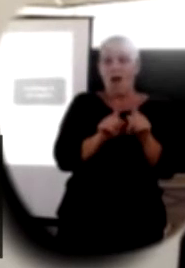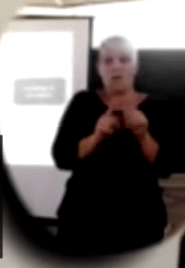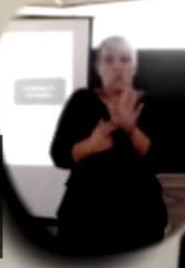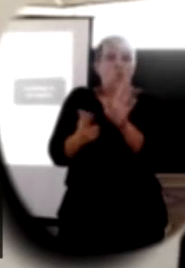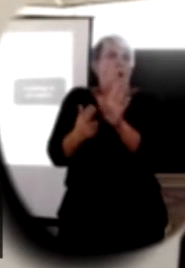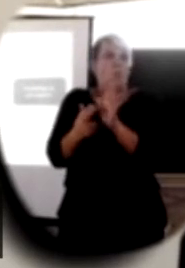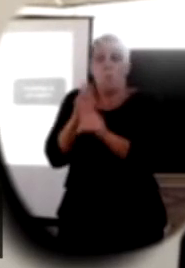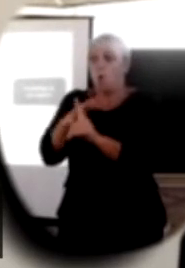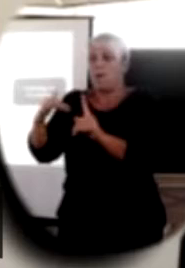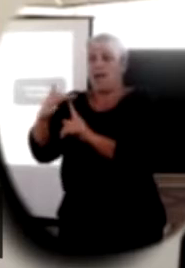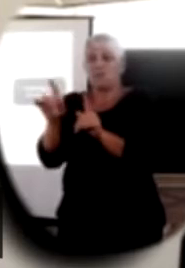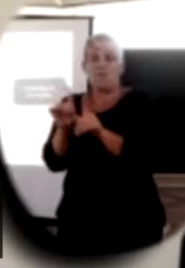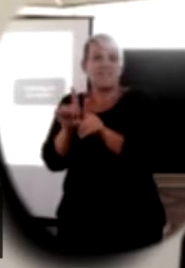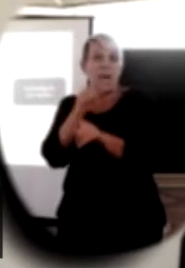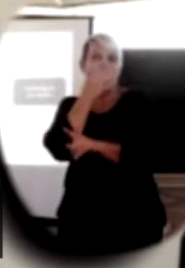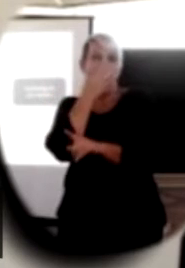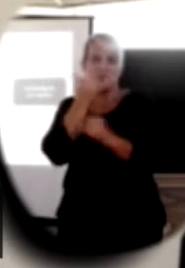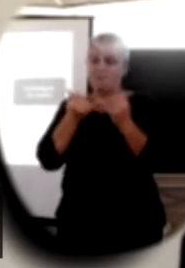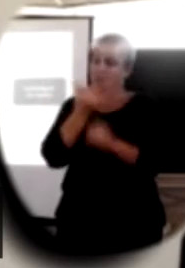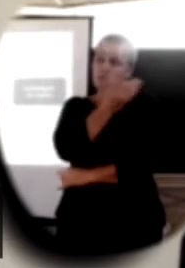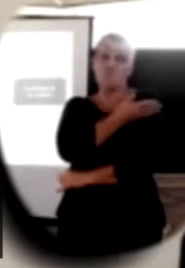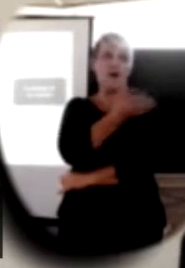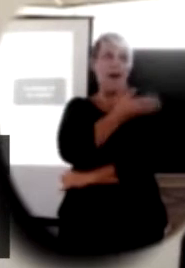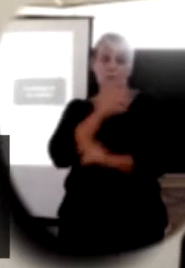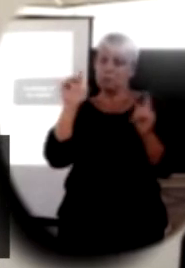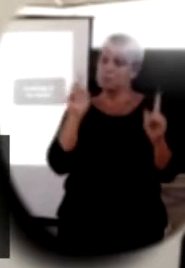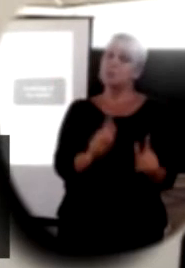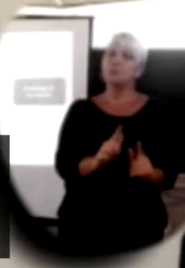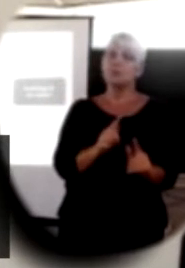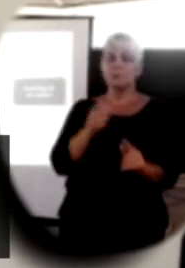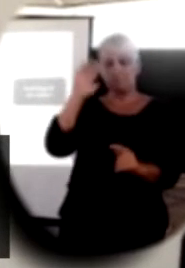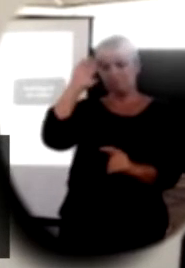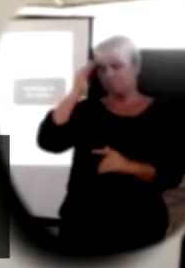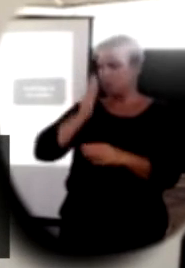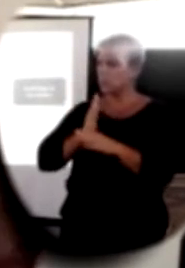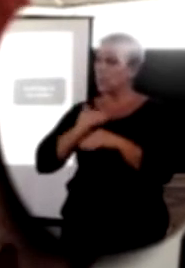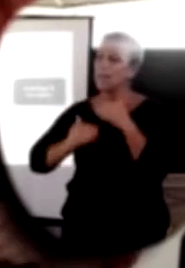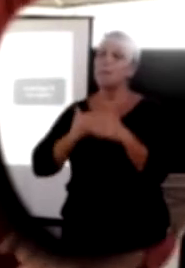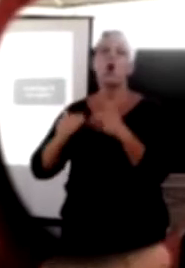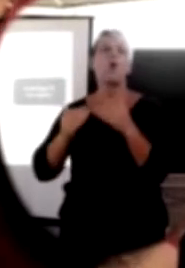population for that same age. We're very proud of that. And we're going to keep working hard on that one.